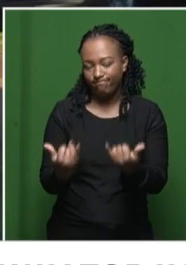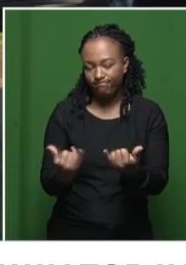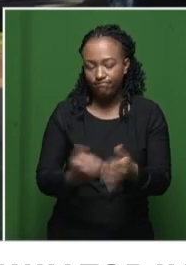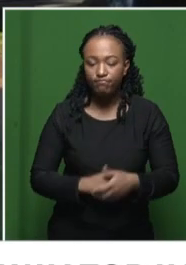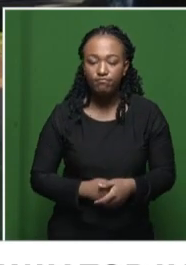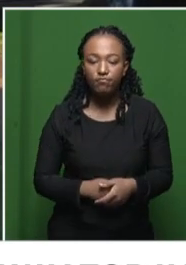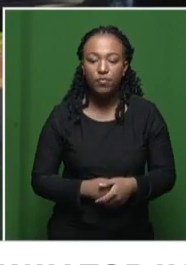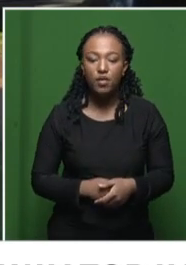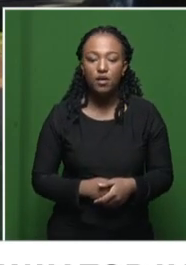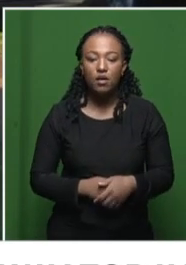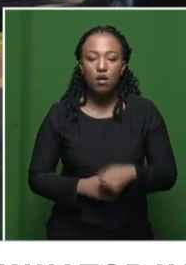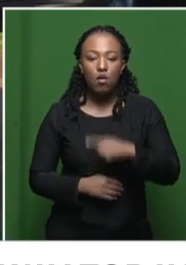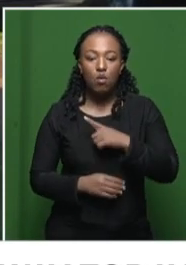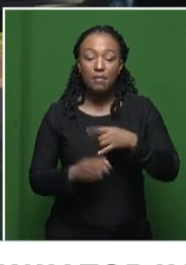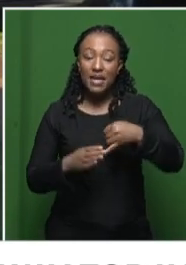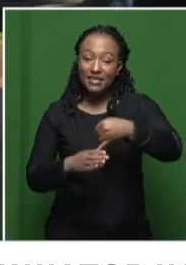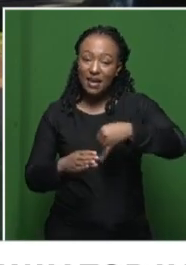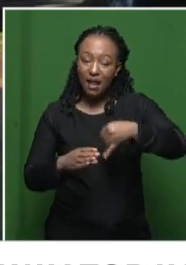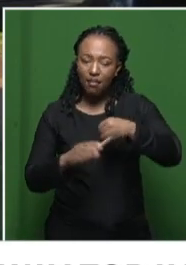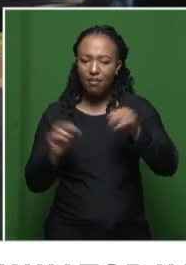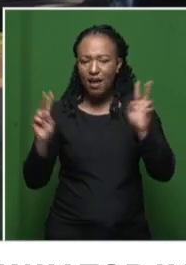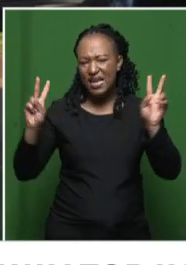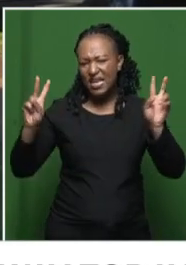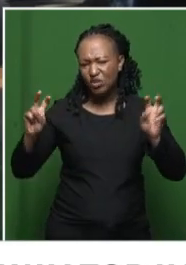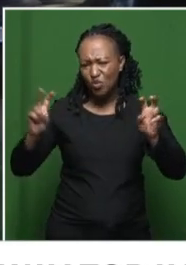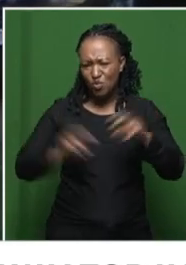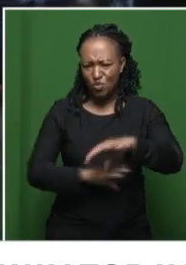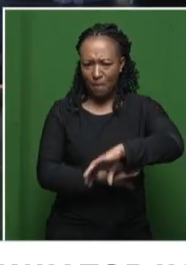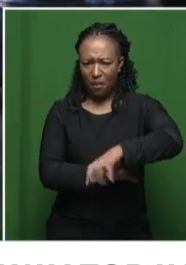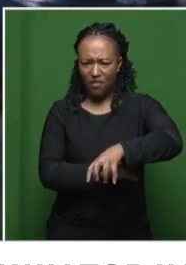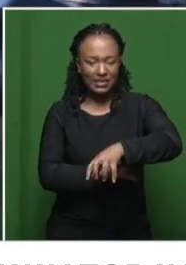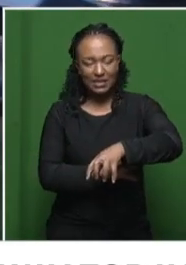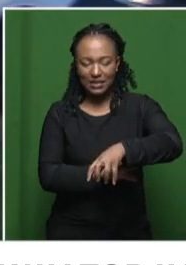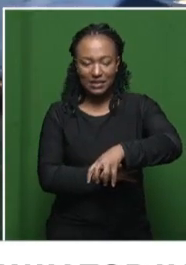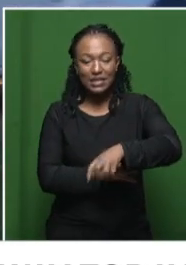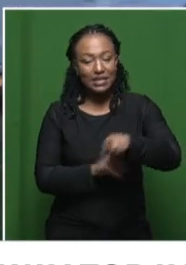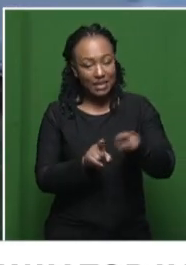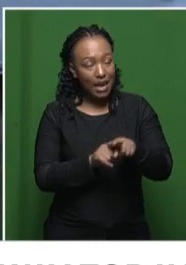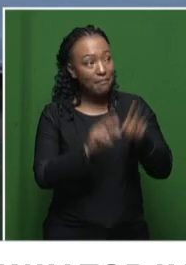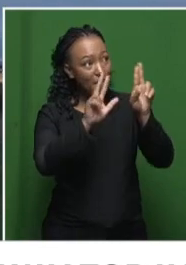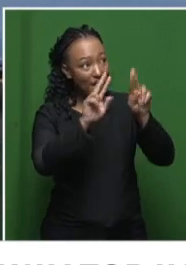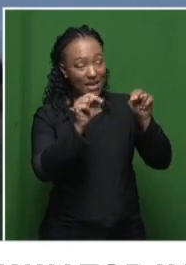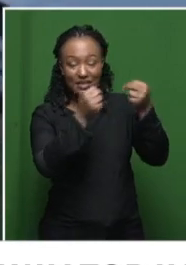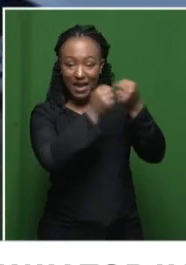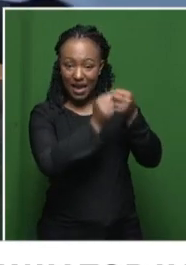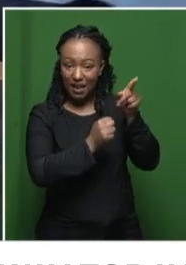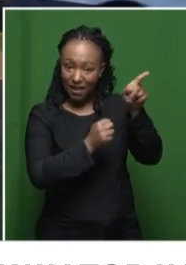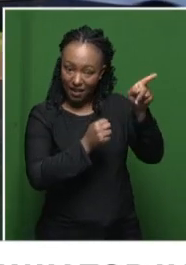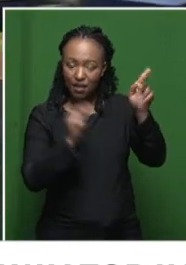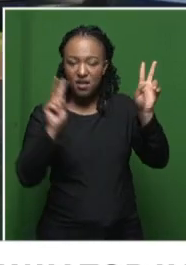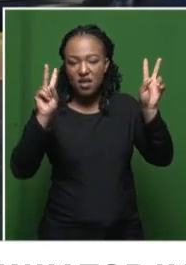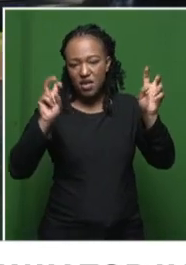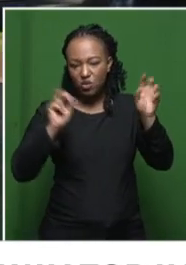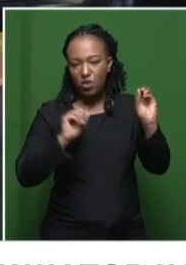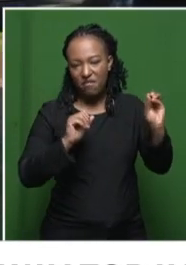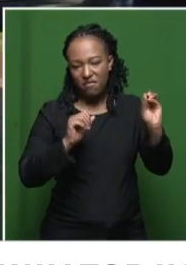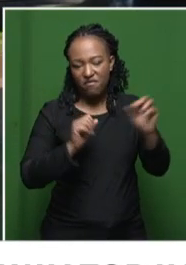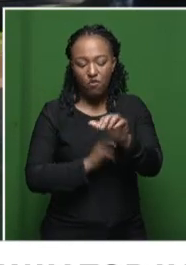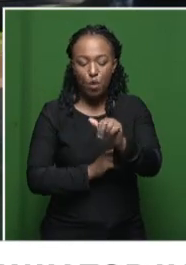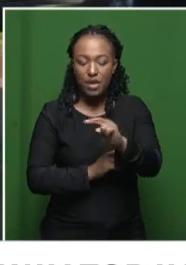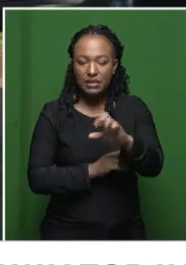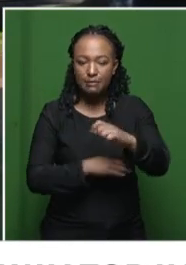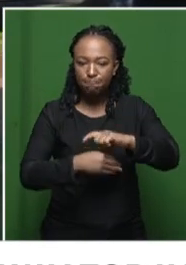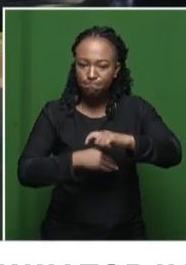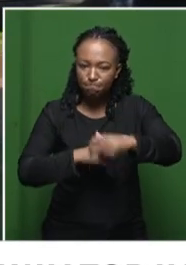about internal dynamics of the province. There's also a national connotation to this provincial conference of the ANC here in this